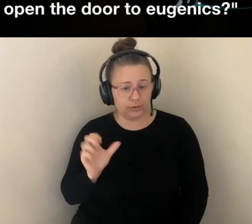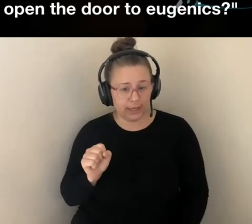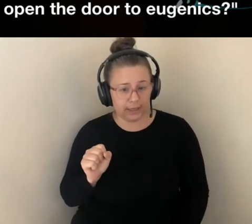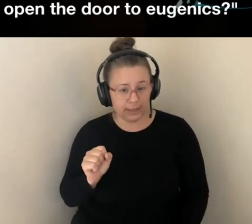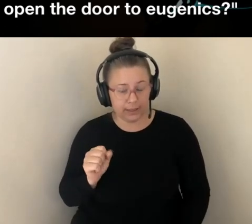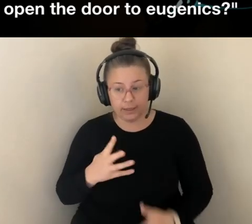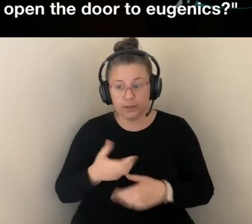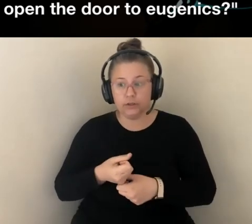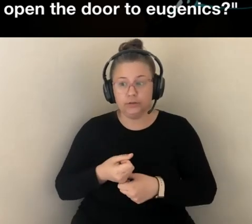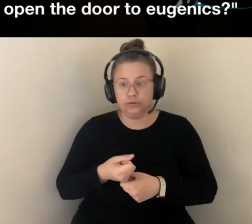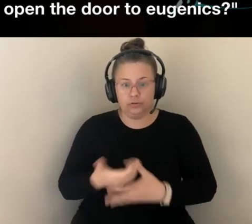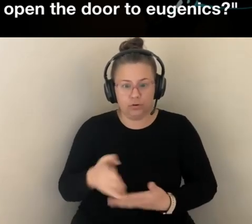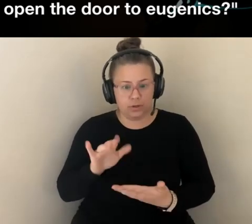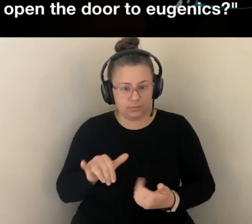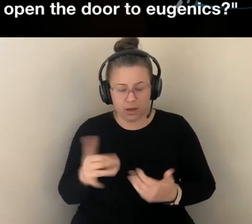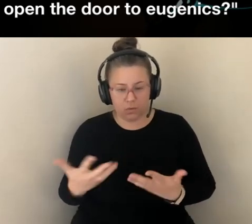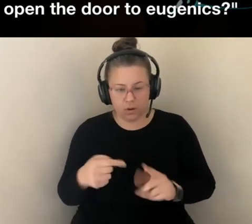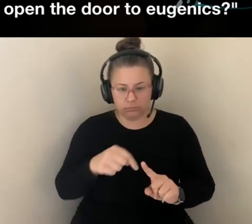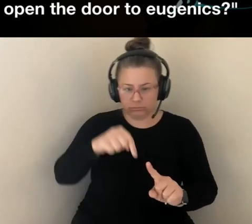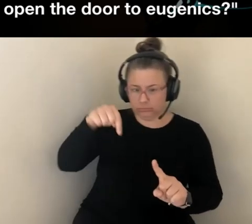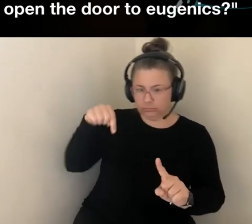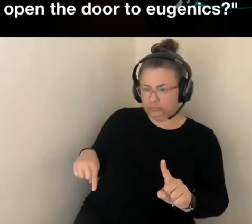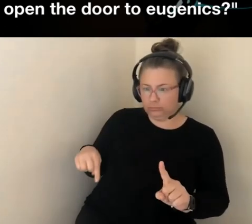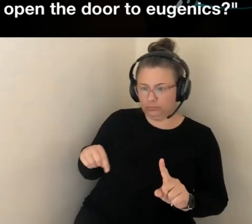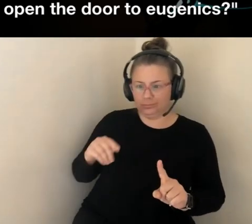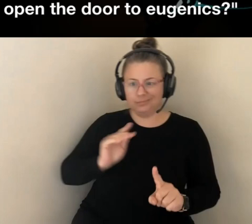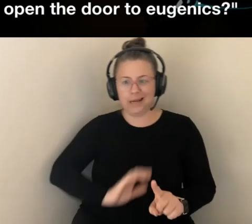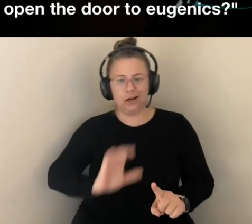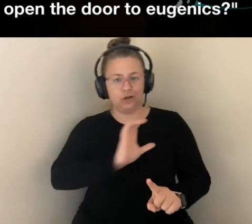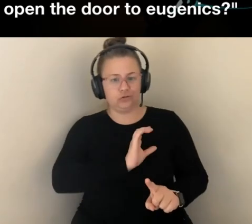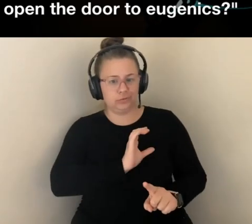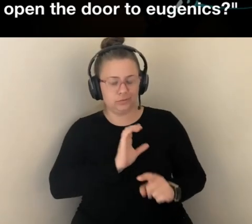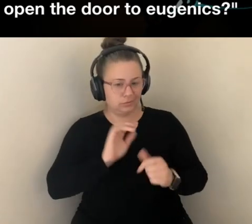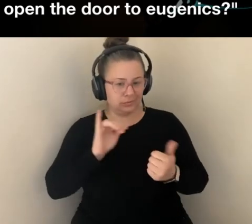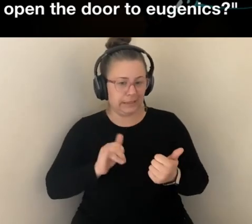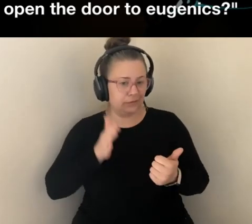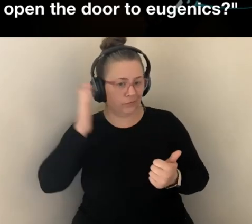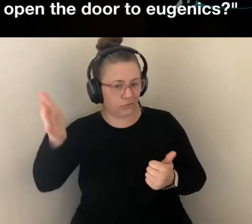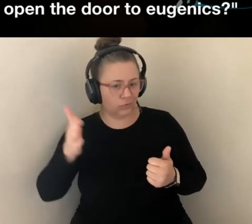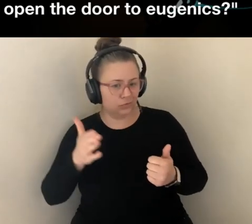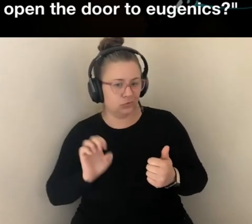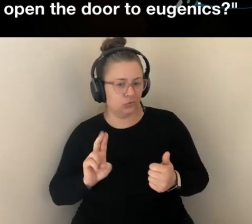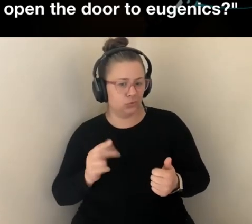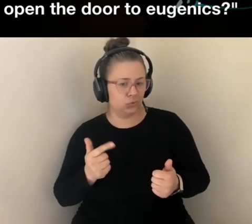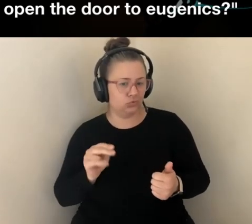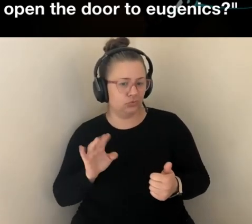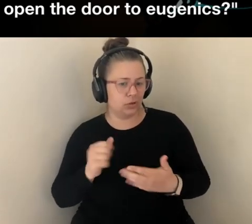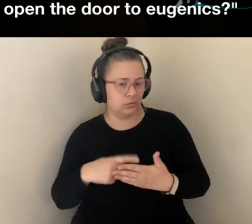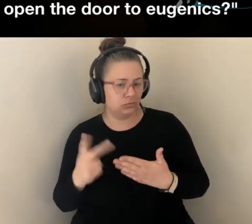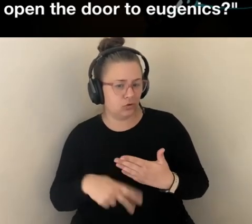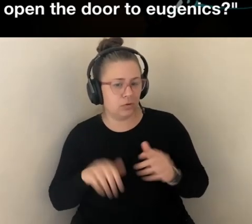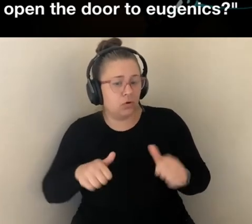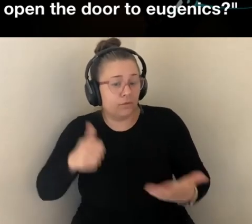ATTRIBUTES THAT WE, THAT A FUTURE EUGENIC PROGRAM COULD AVOID, RIGHT? SO THEY,